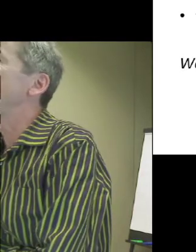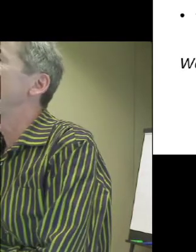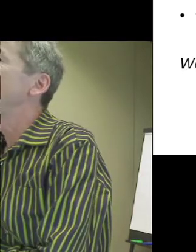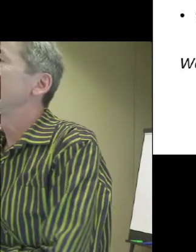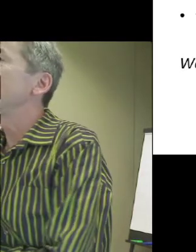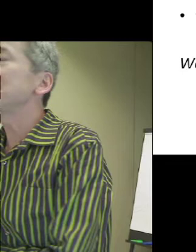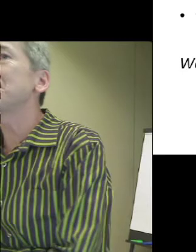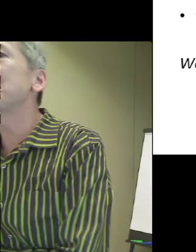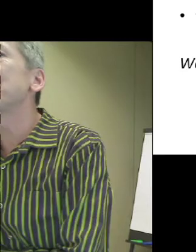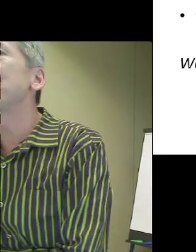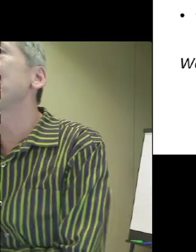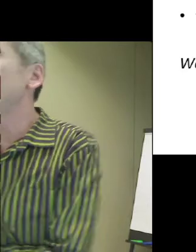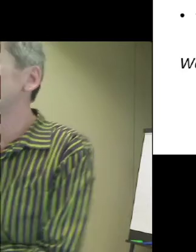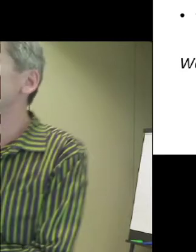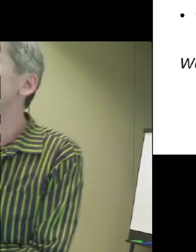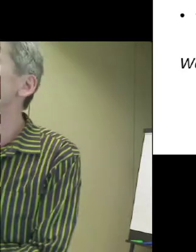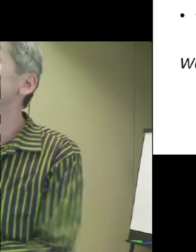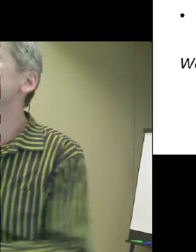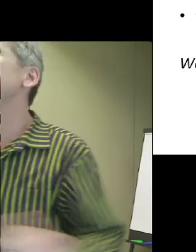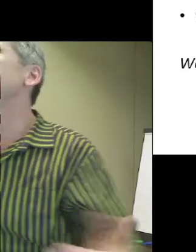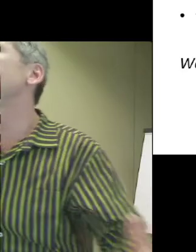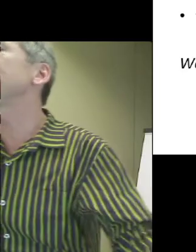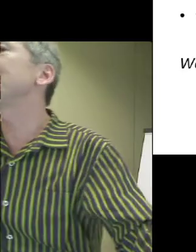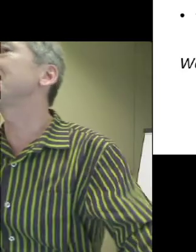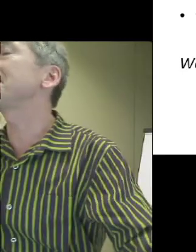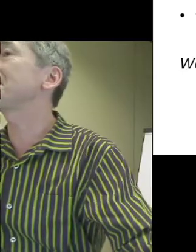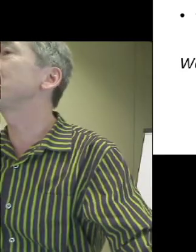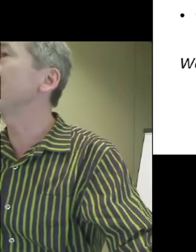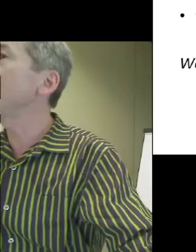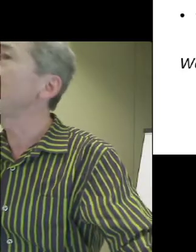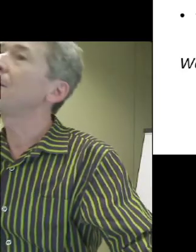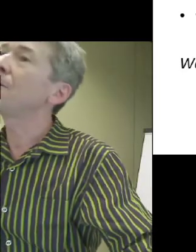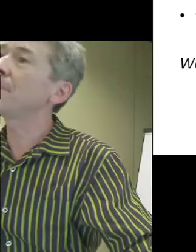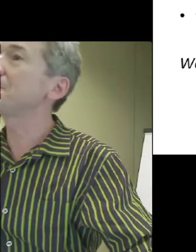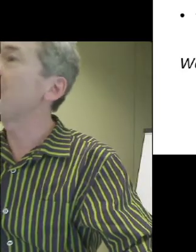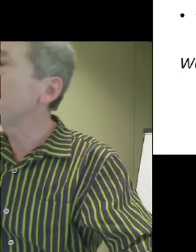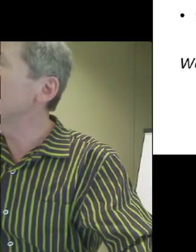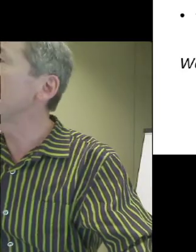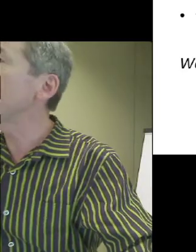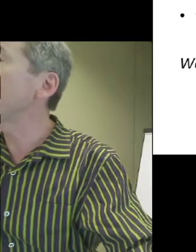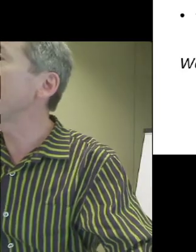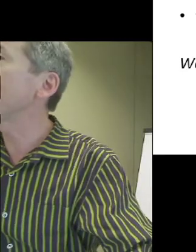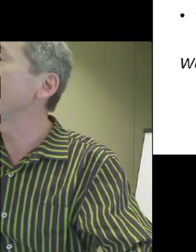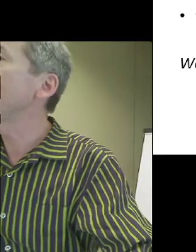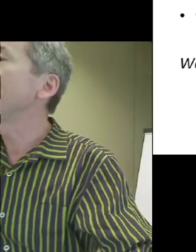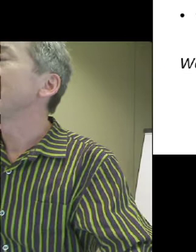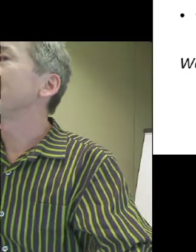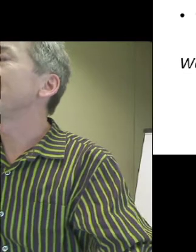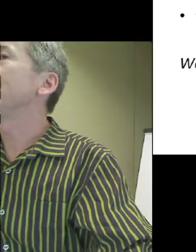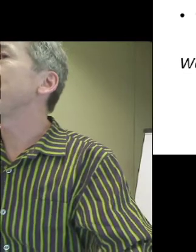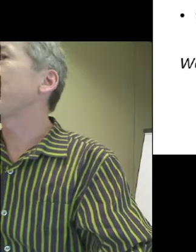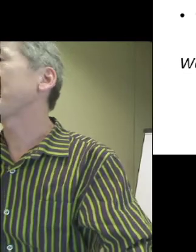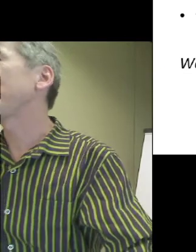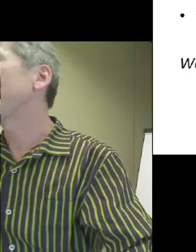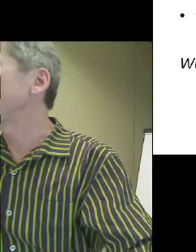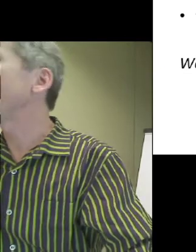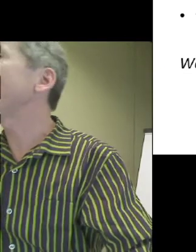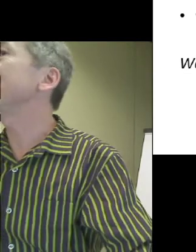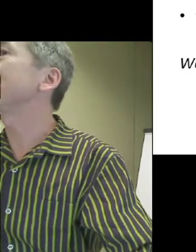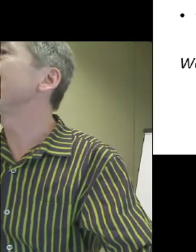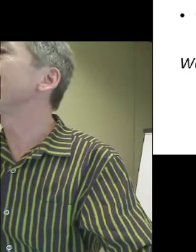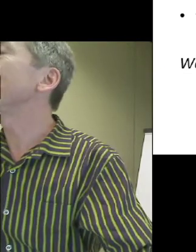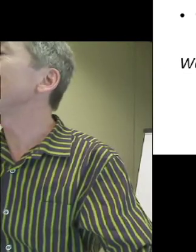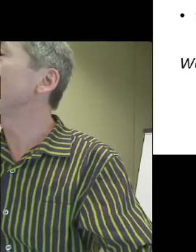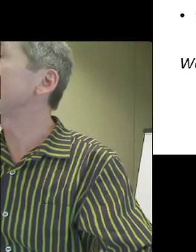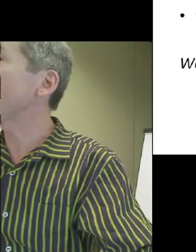people. A historic moment was in your country in 1961, when the Mary Duke Biddle Gallery for the